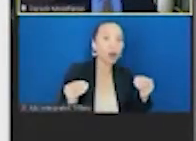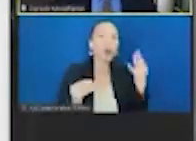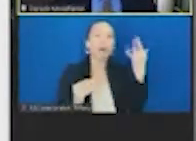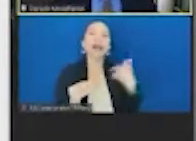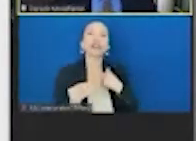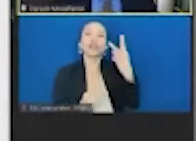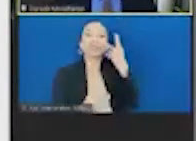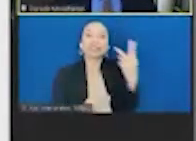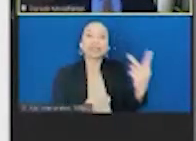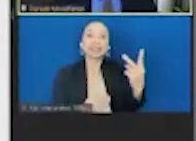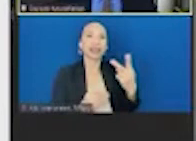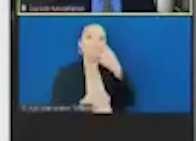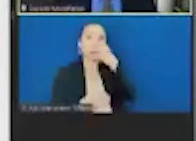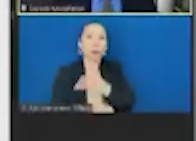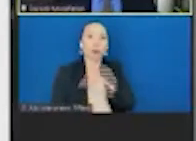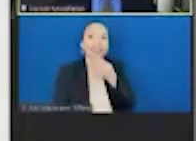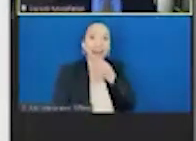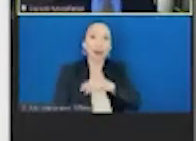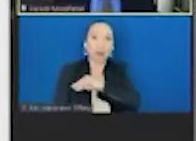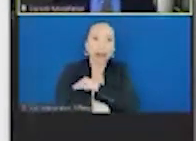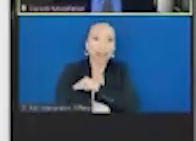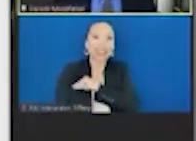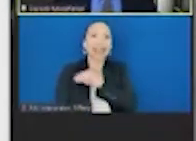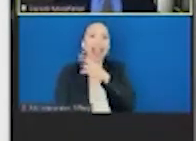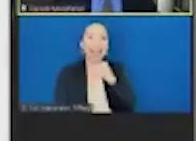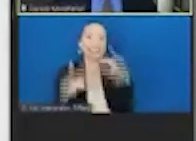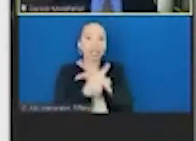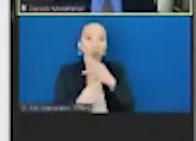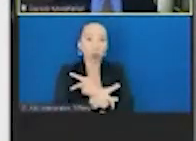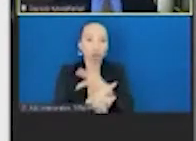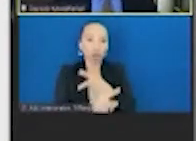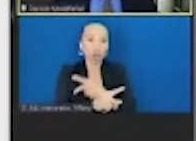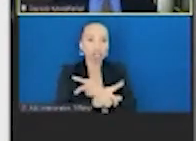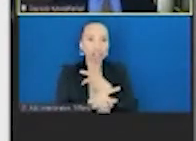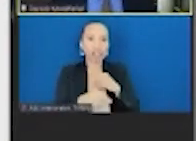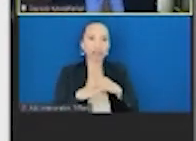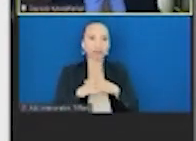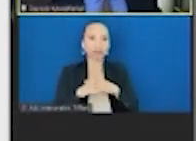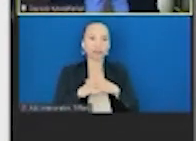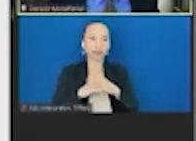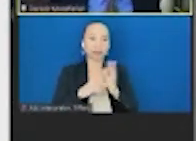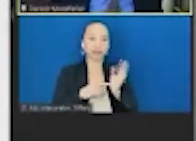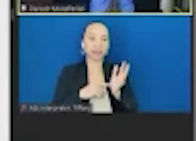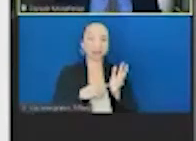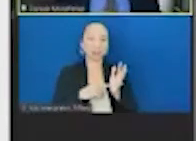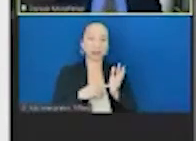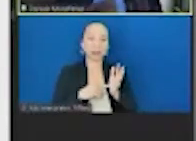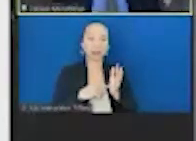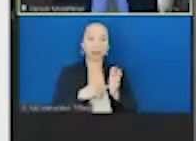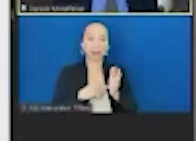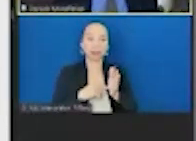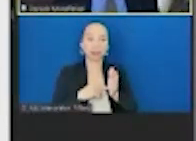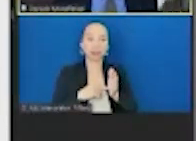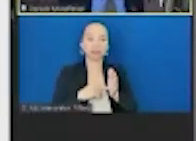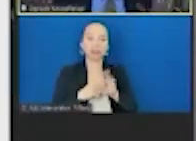are persistent or getting worse is I wanted to show you schools and what's happened in schools. And so this slide shows you schools and you'll notice the